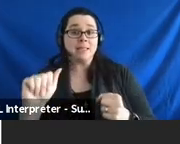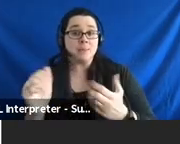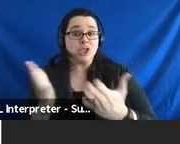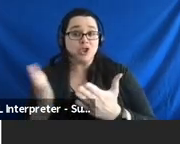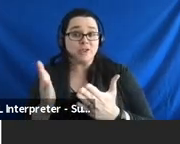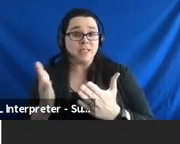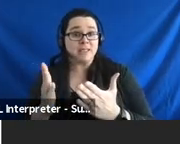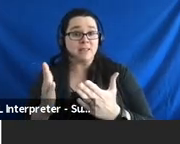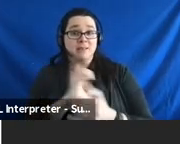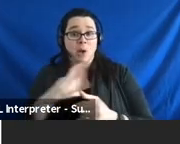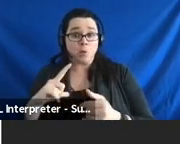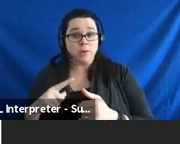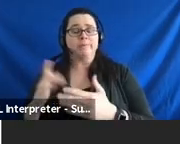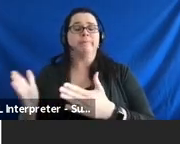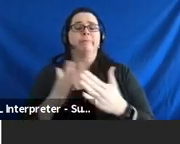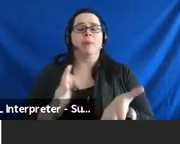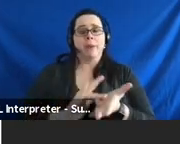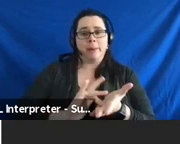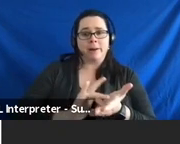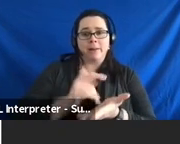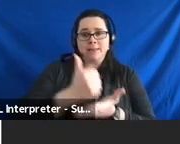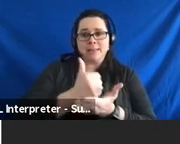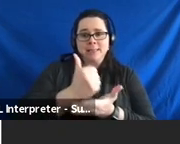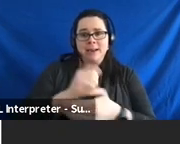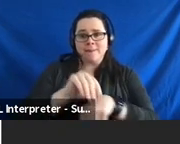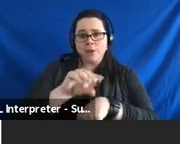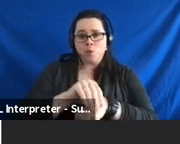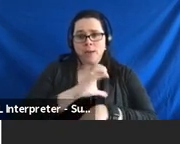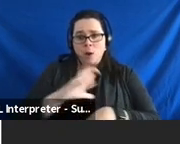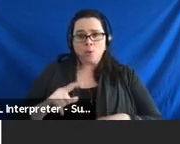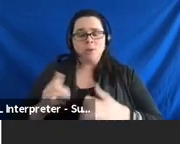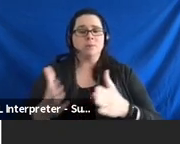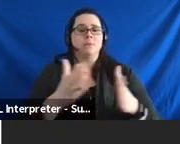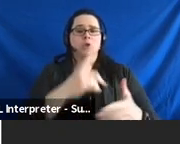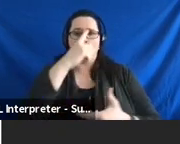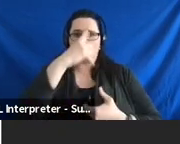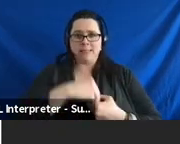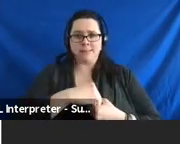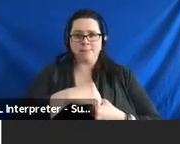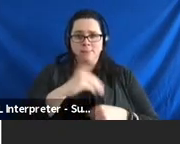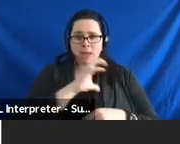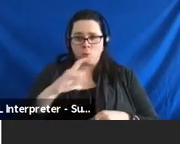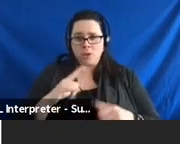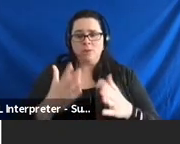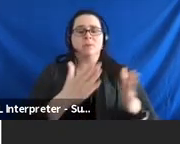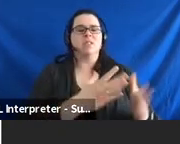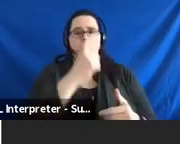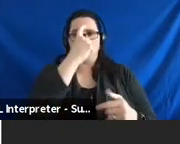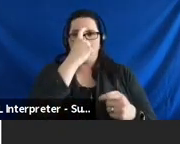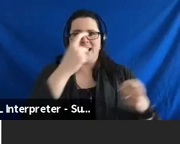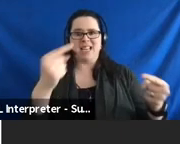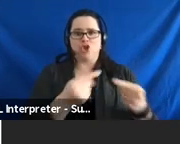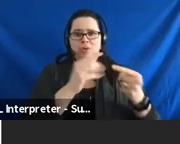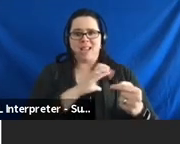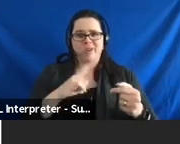Meet Council, the Medical Assistance Advisory Council, the Autism Council, the Brain Injury Council, and the